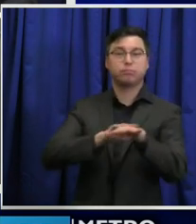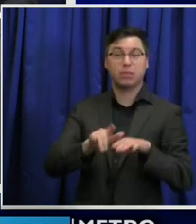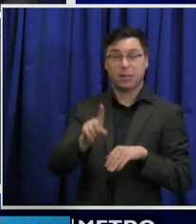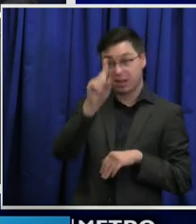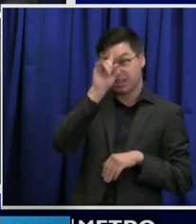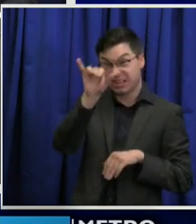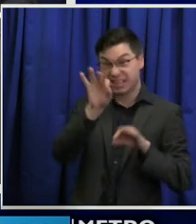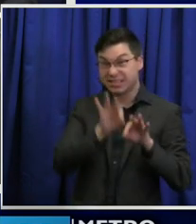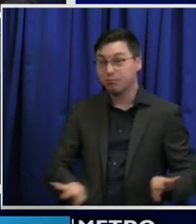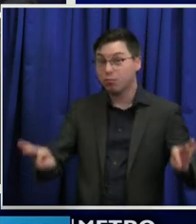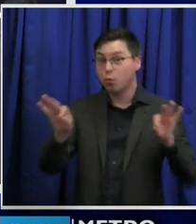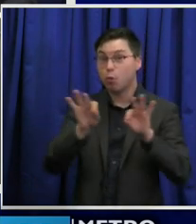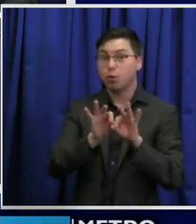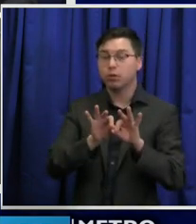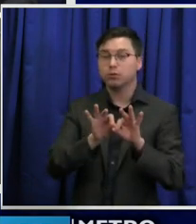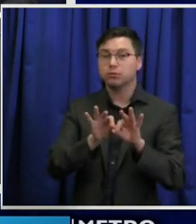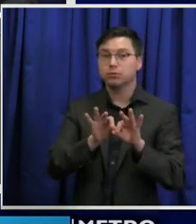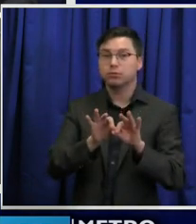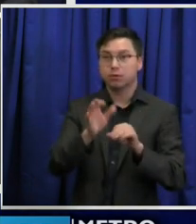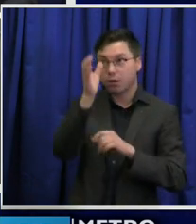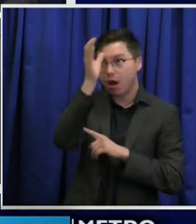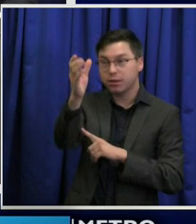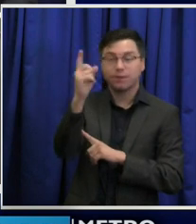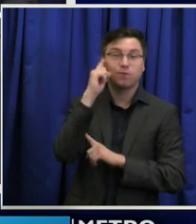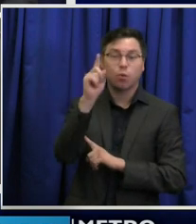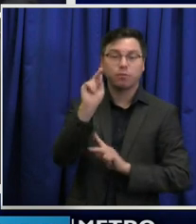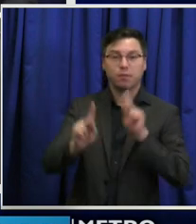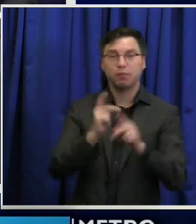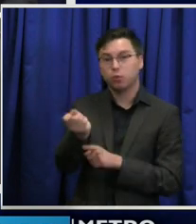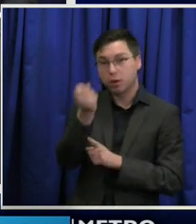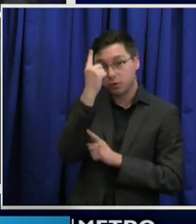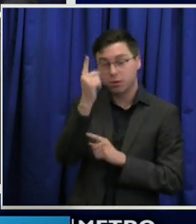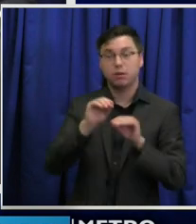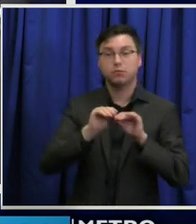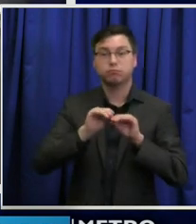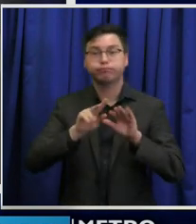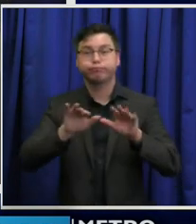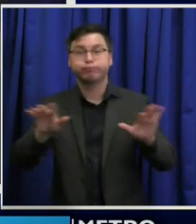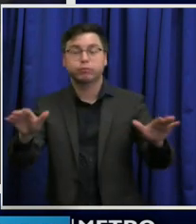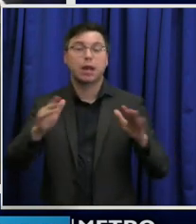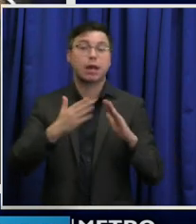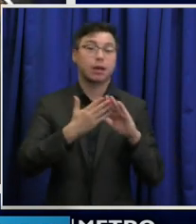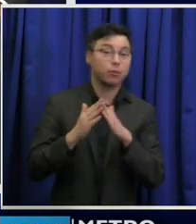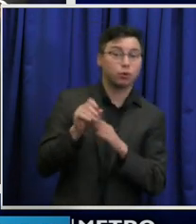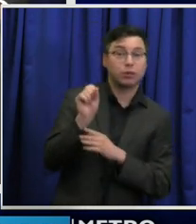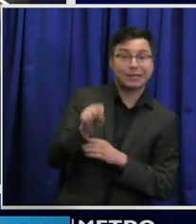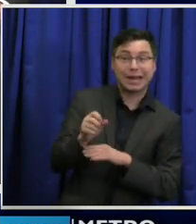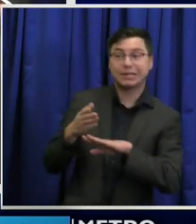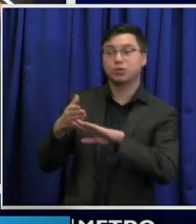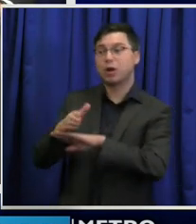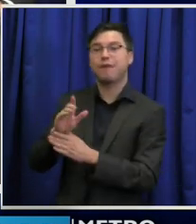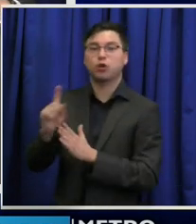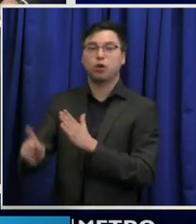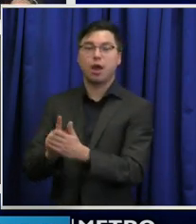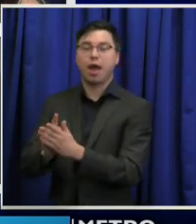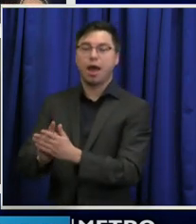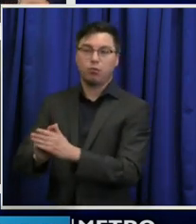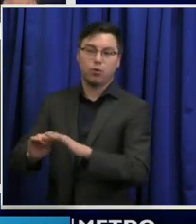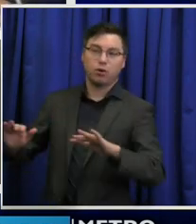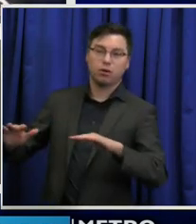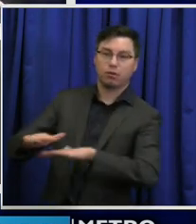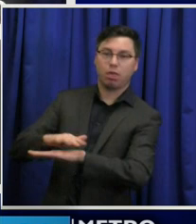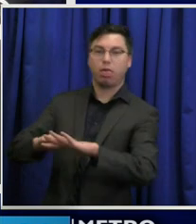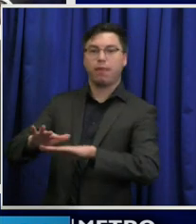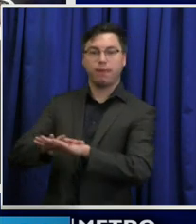people to understand. There is a lot of transmission going on in the community and after hours. But